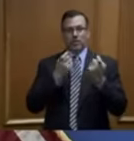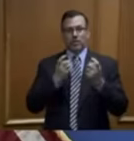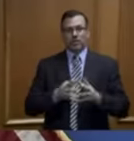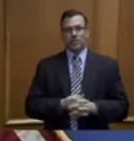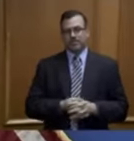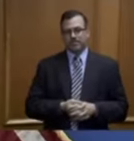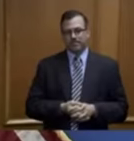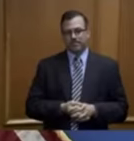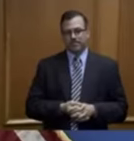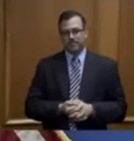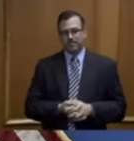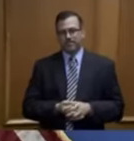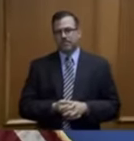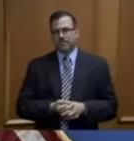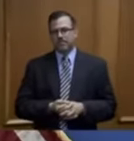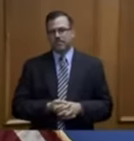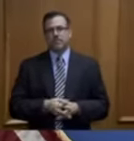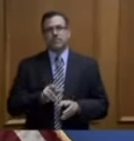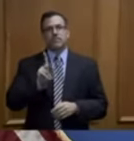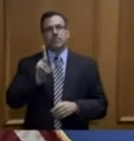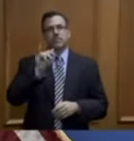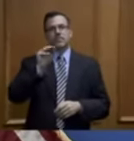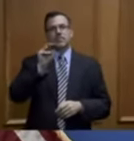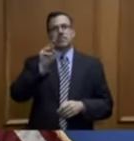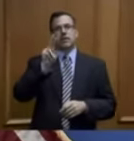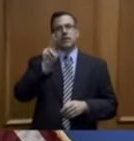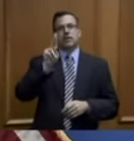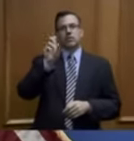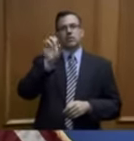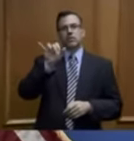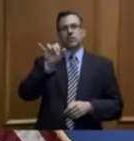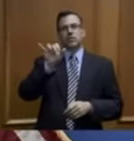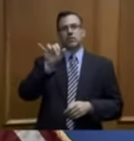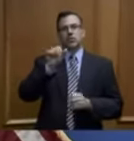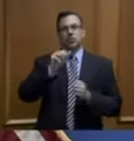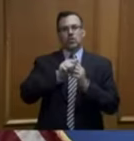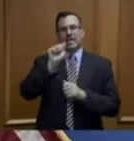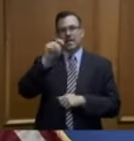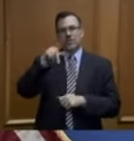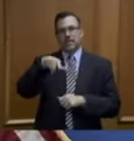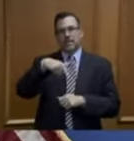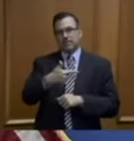Thank you, Governor. First, we'll go to Kim Kruse with the AP. Kim, your line is open.